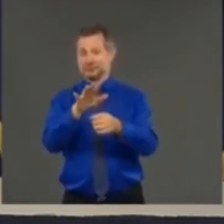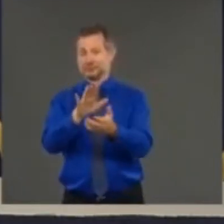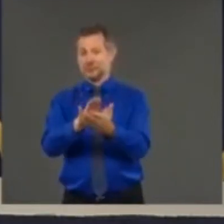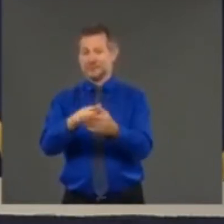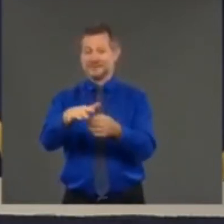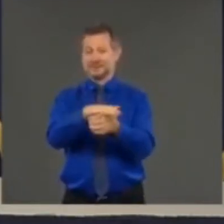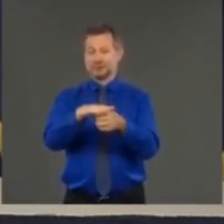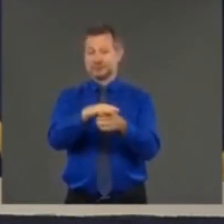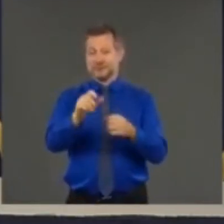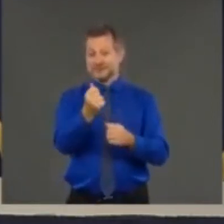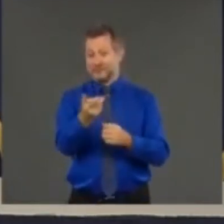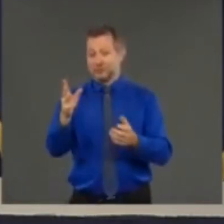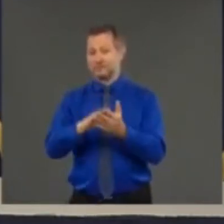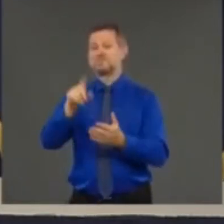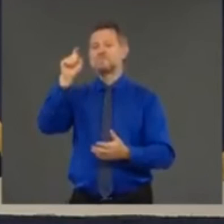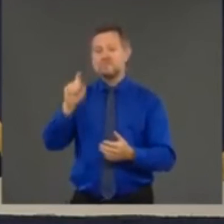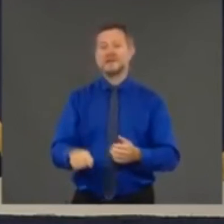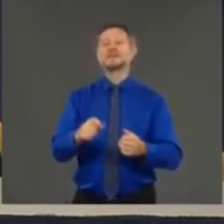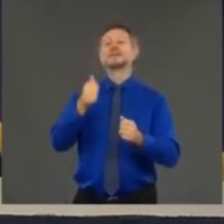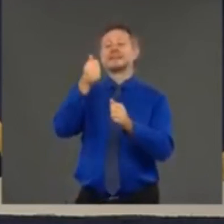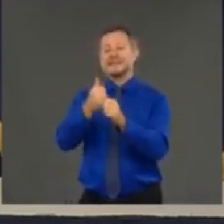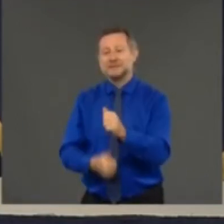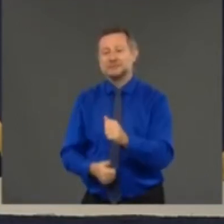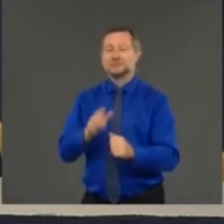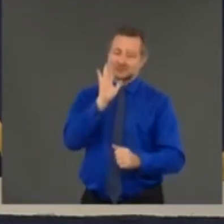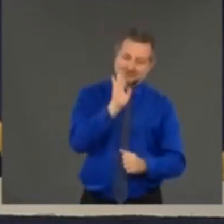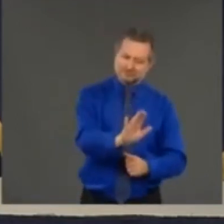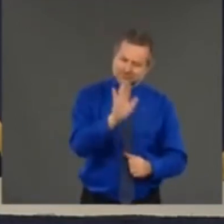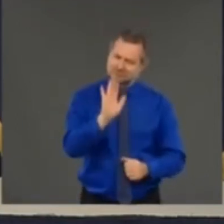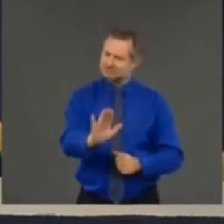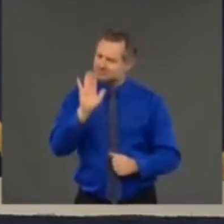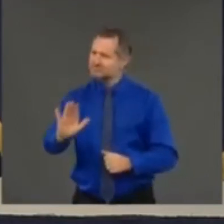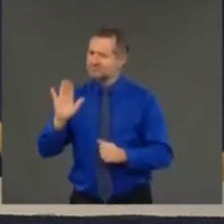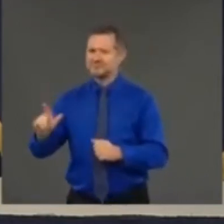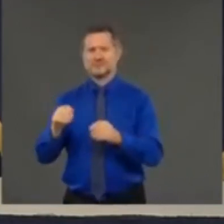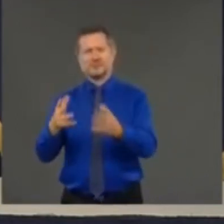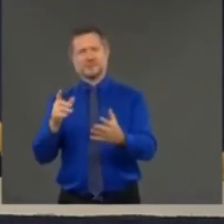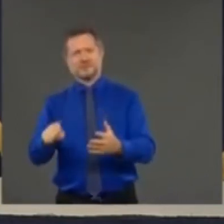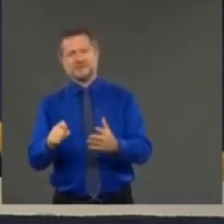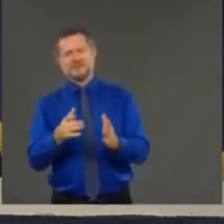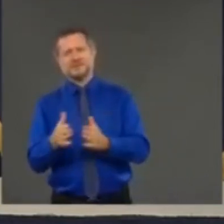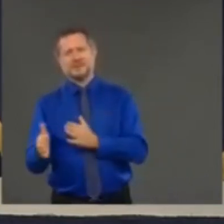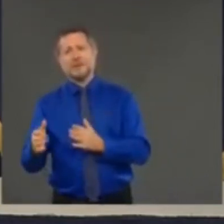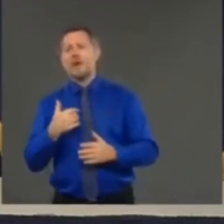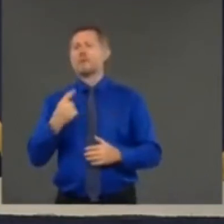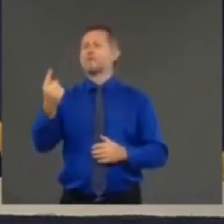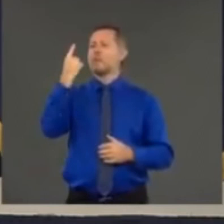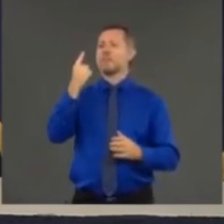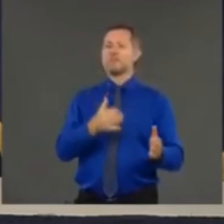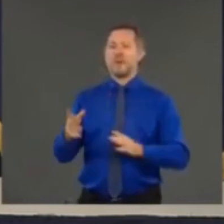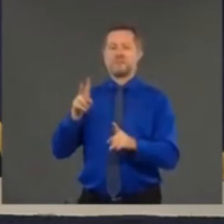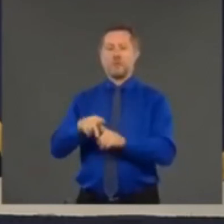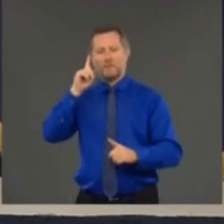address the plan for every school now you'd have to have a uniform plan you could have a uniform plan for every school